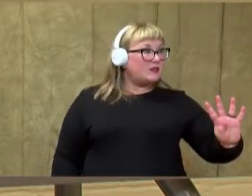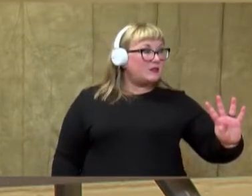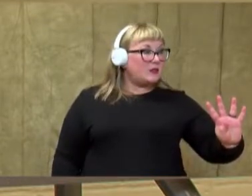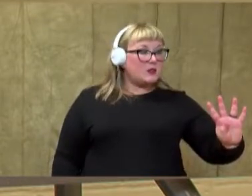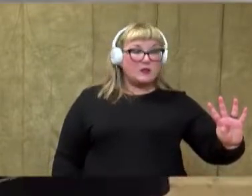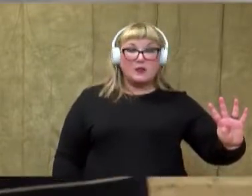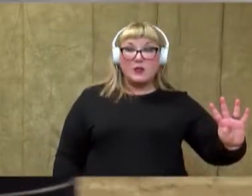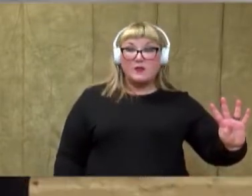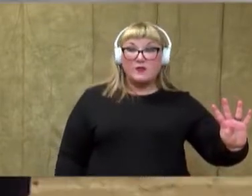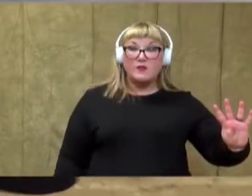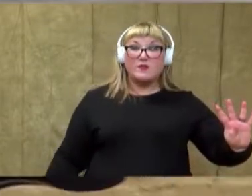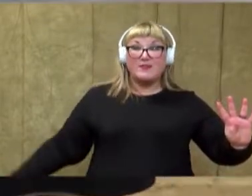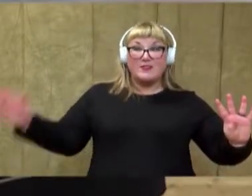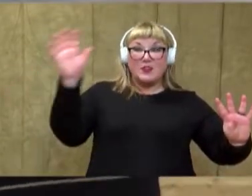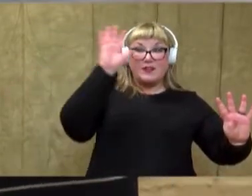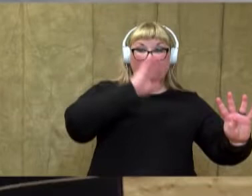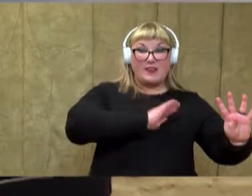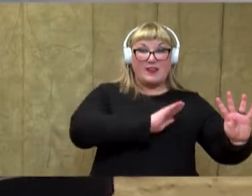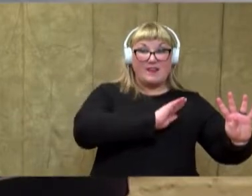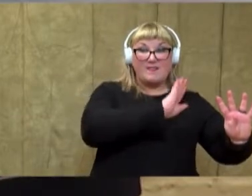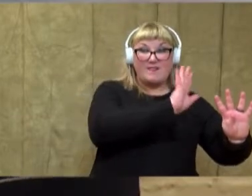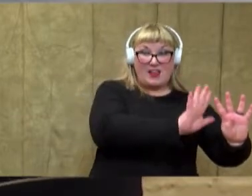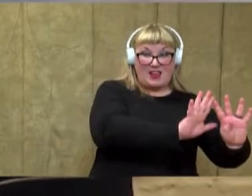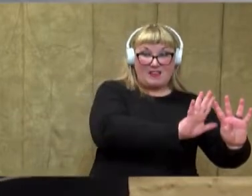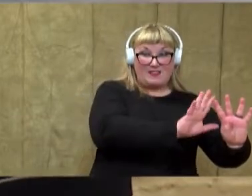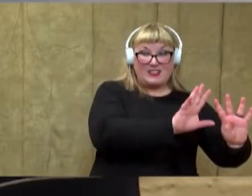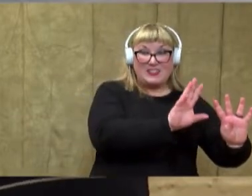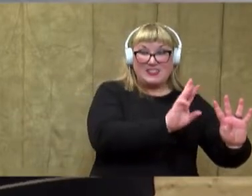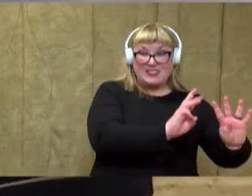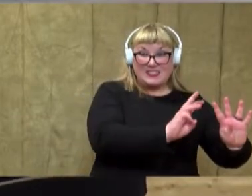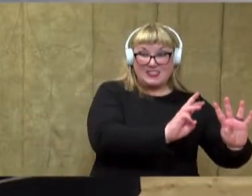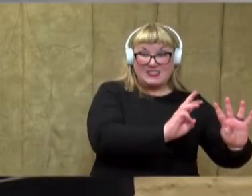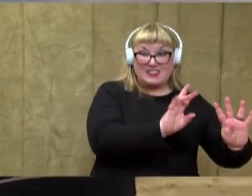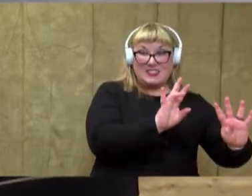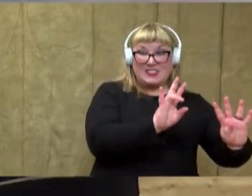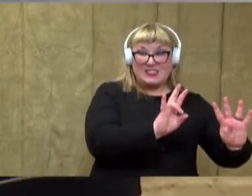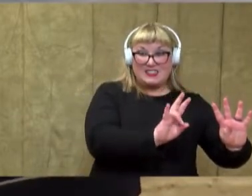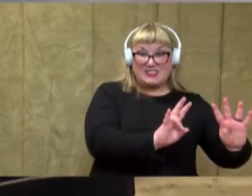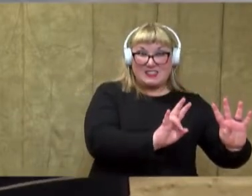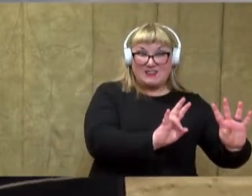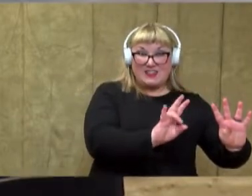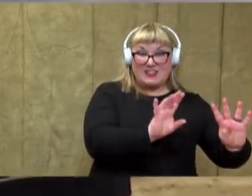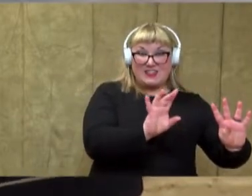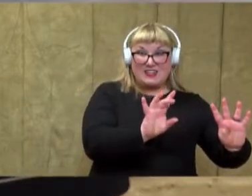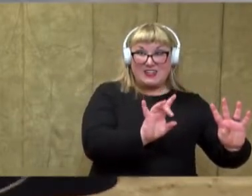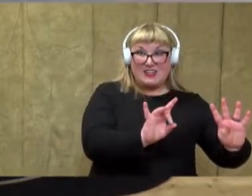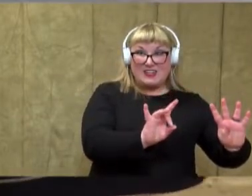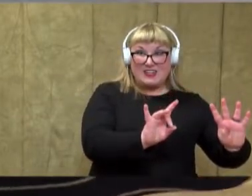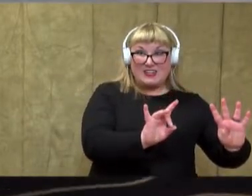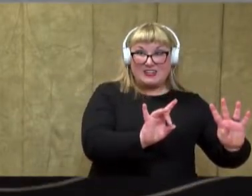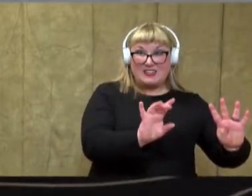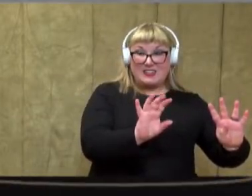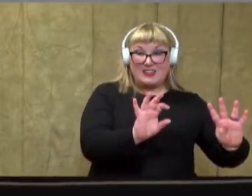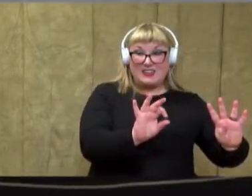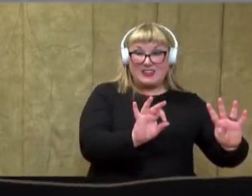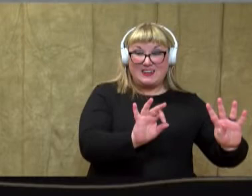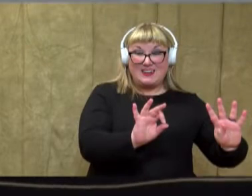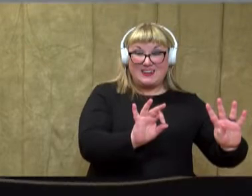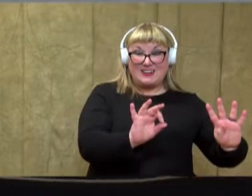on from 4. 4, 5, 6, 7, 8,